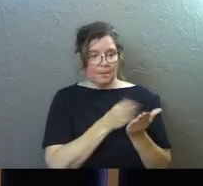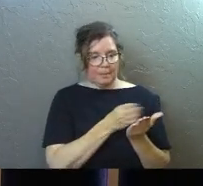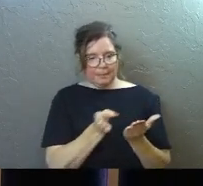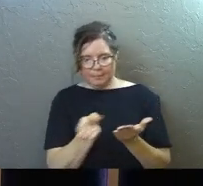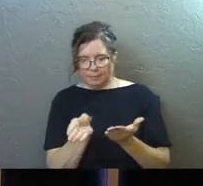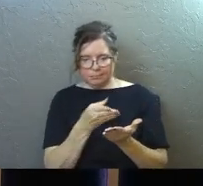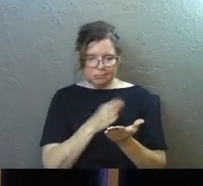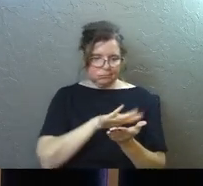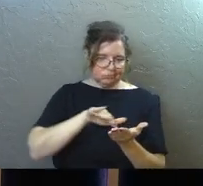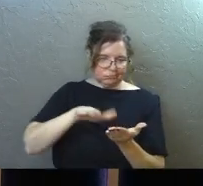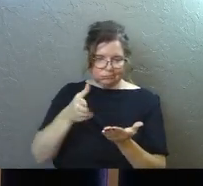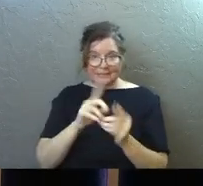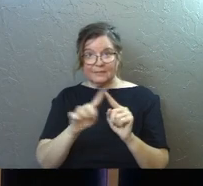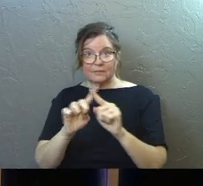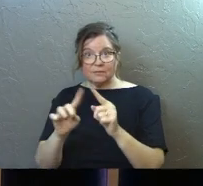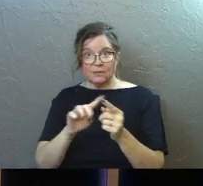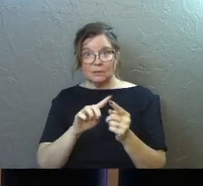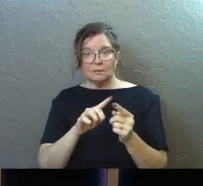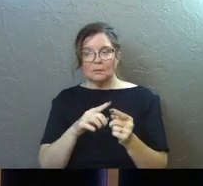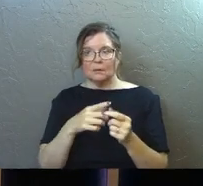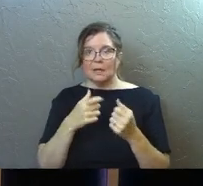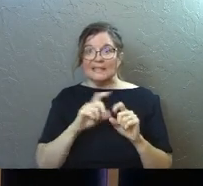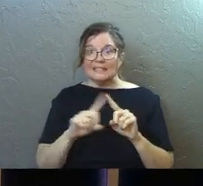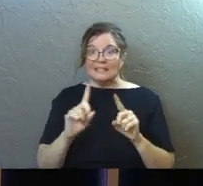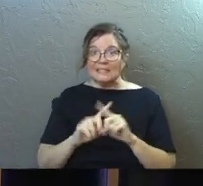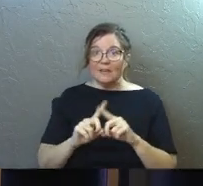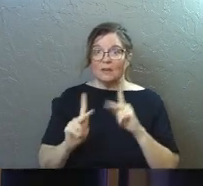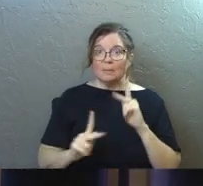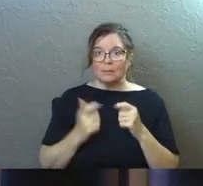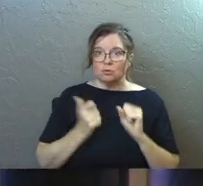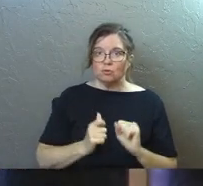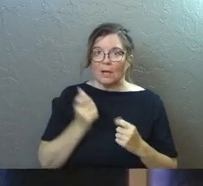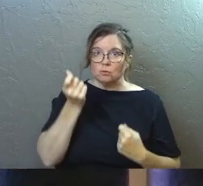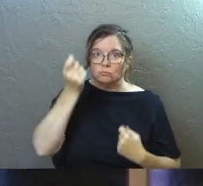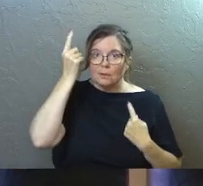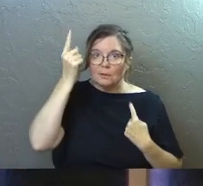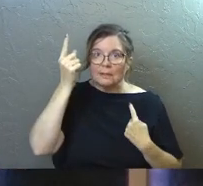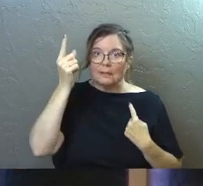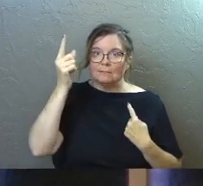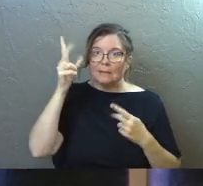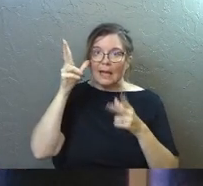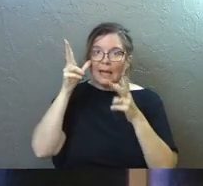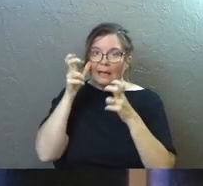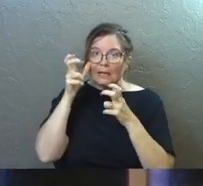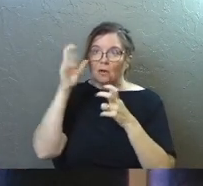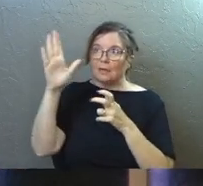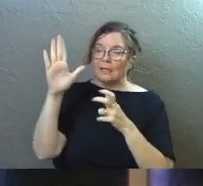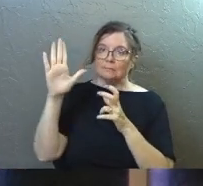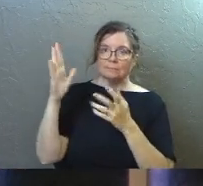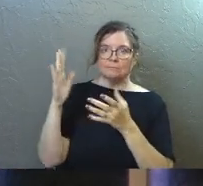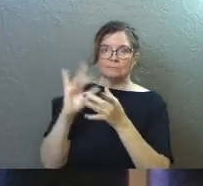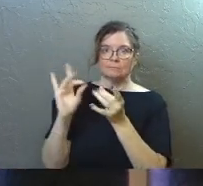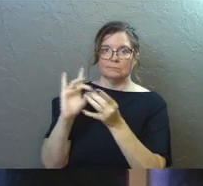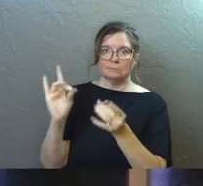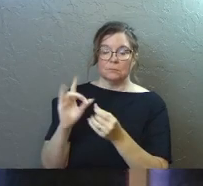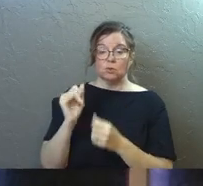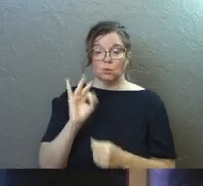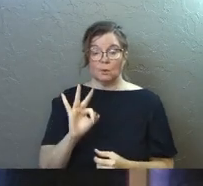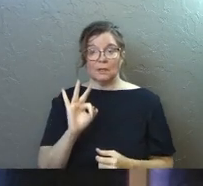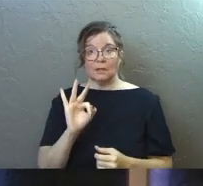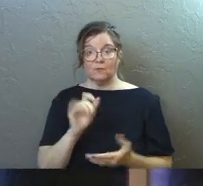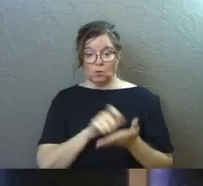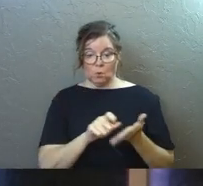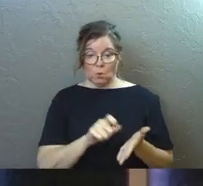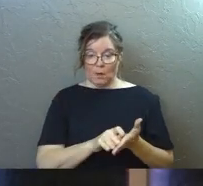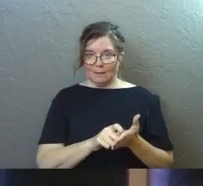of God in the first century try to hear his voice, and we're going to observe how he did it. So again, if you're a note taker, giddy